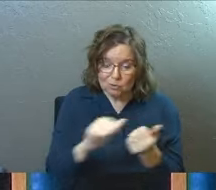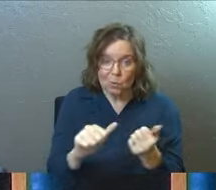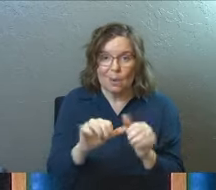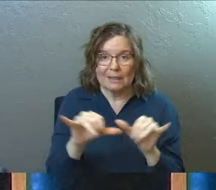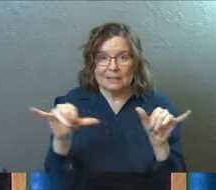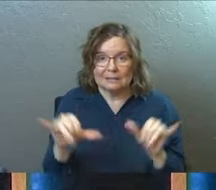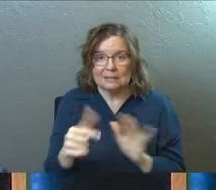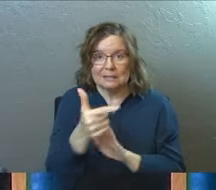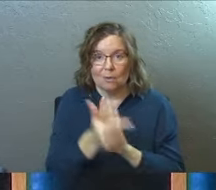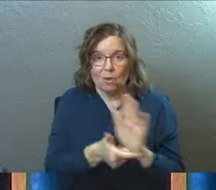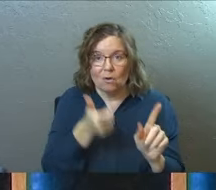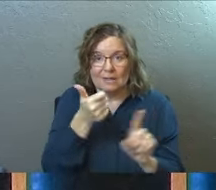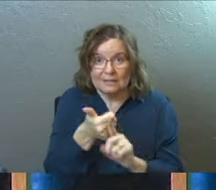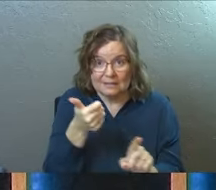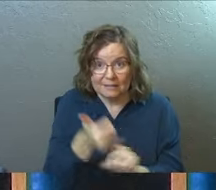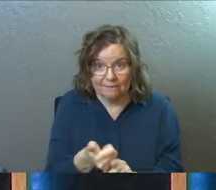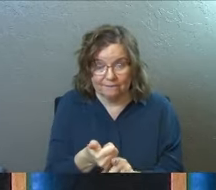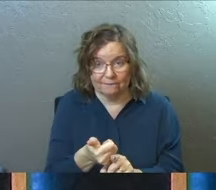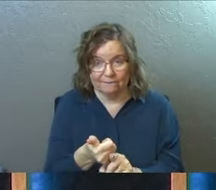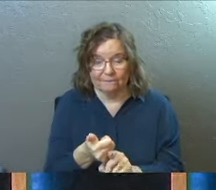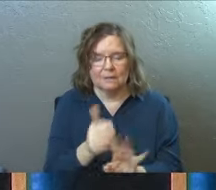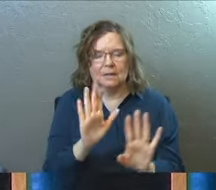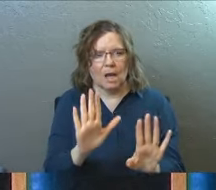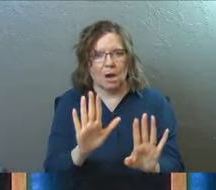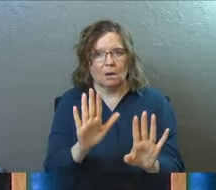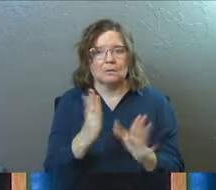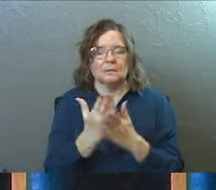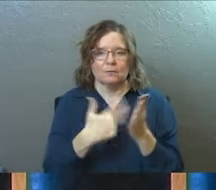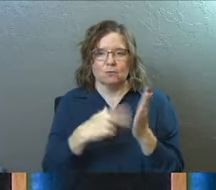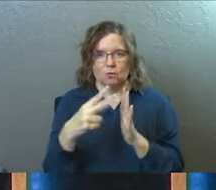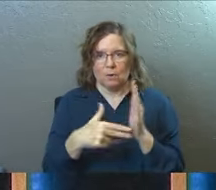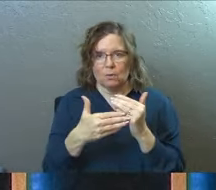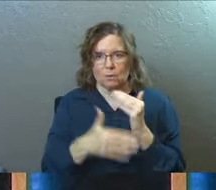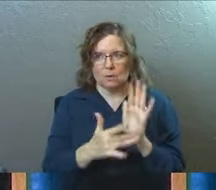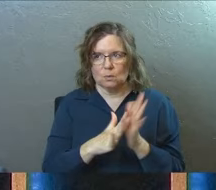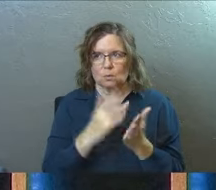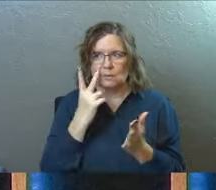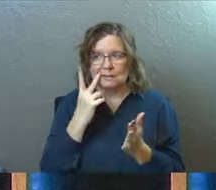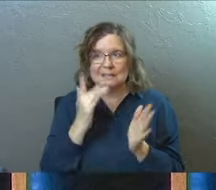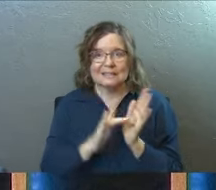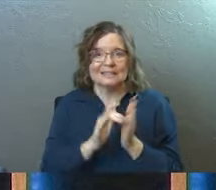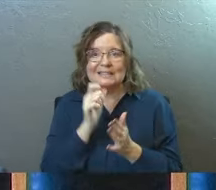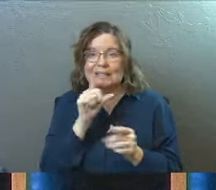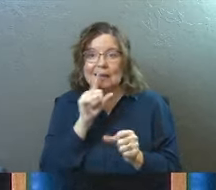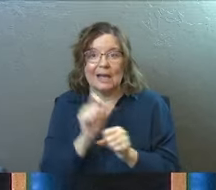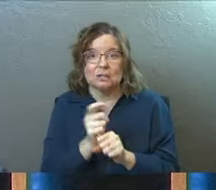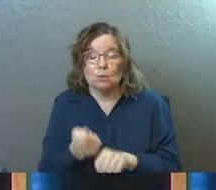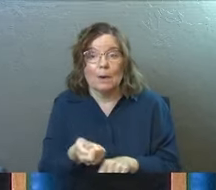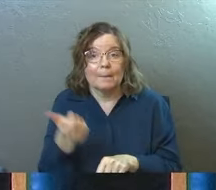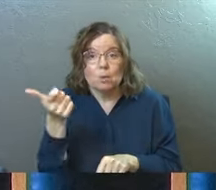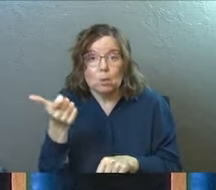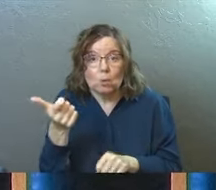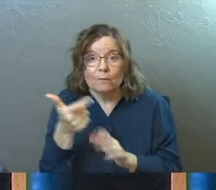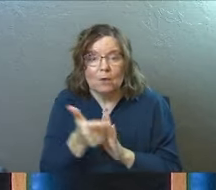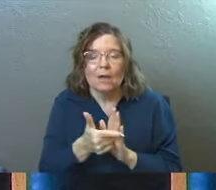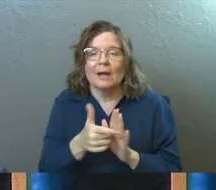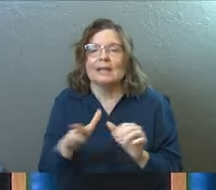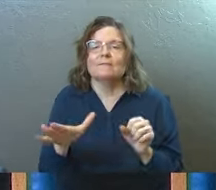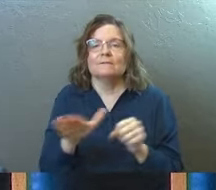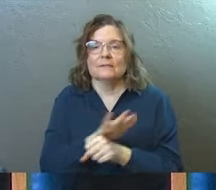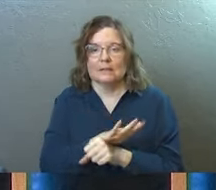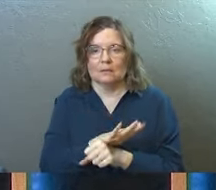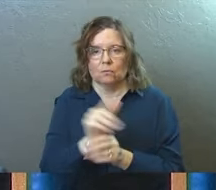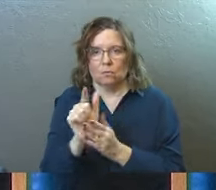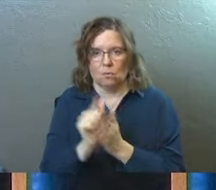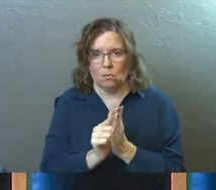the system of law itself. Now, some of you guys have read the rest of the scripture where you see Jesus didn't actually remove the law. He fulfilled the